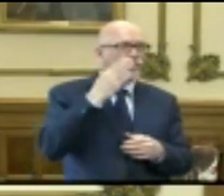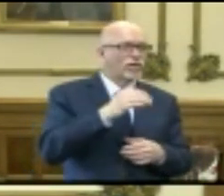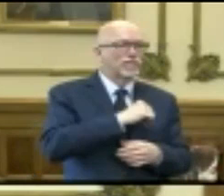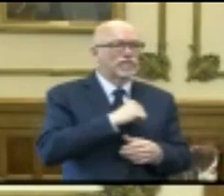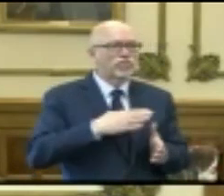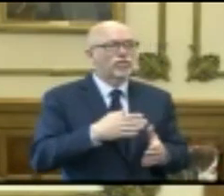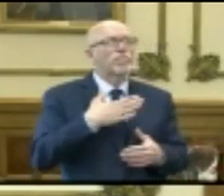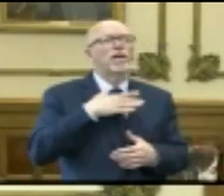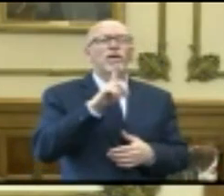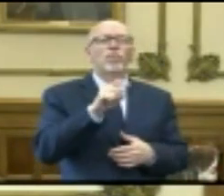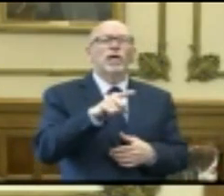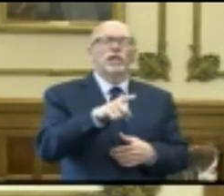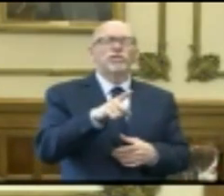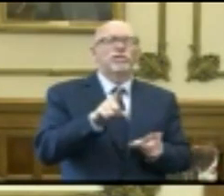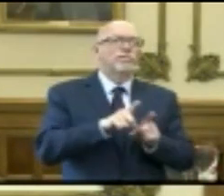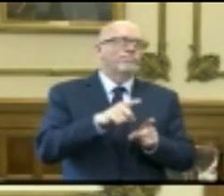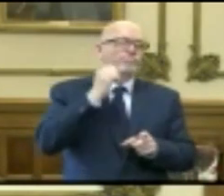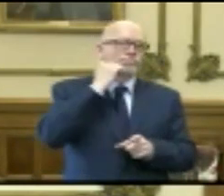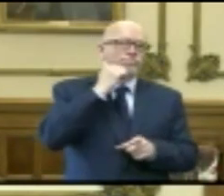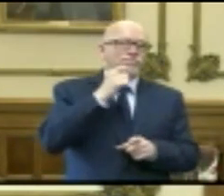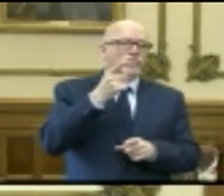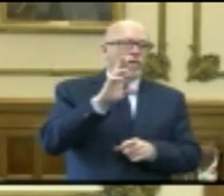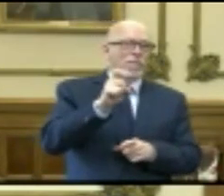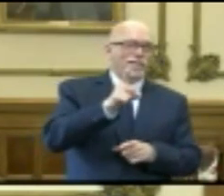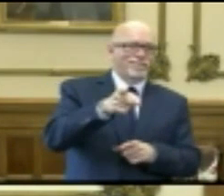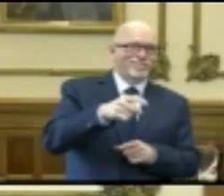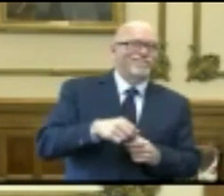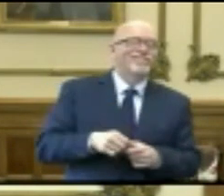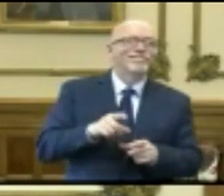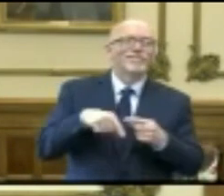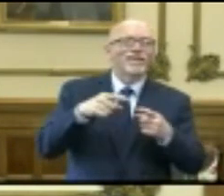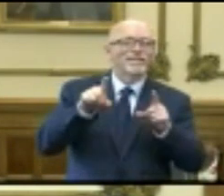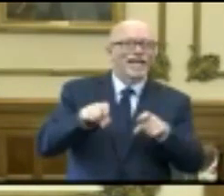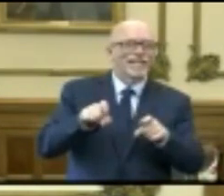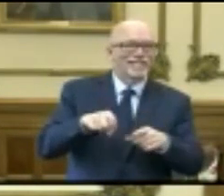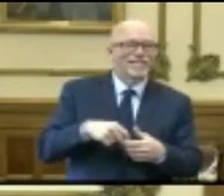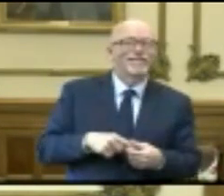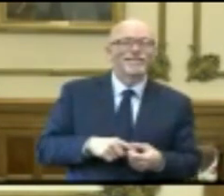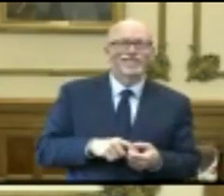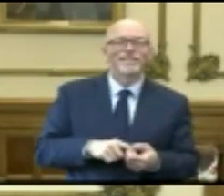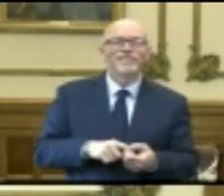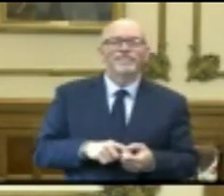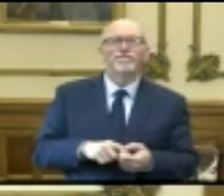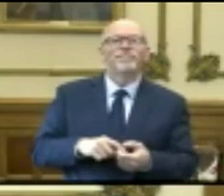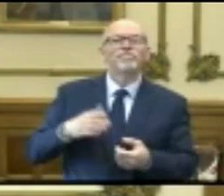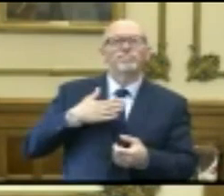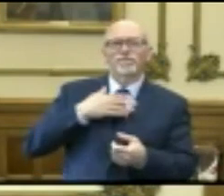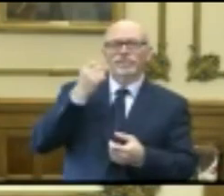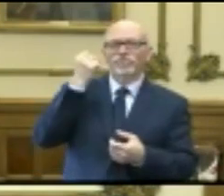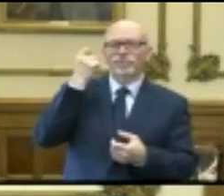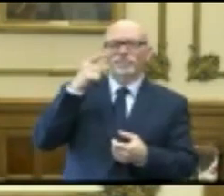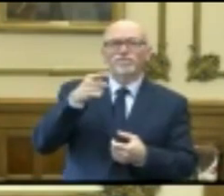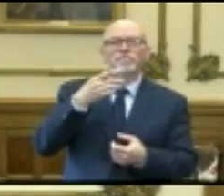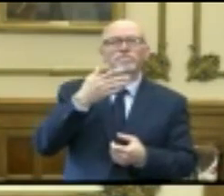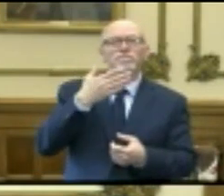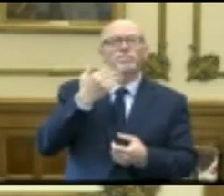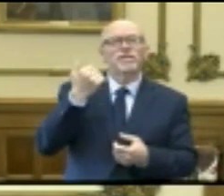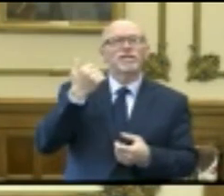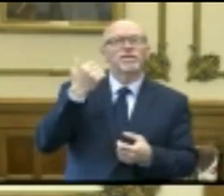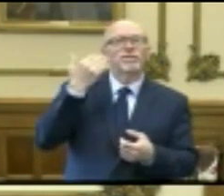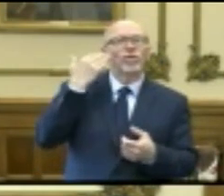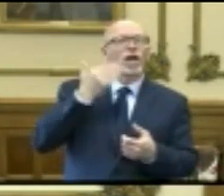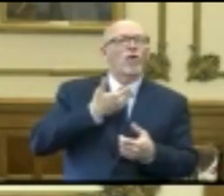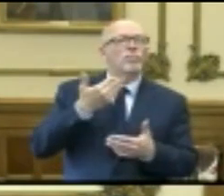But my question, as usual, will be for Dr. Box regarding testing. It's been my understanding that in order to best know if we're making